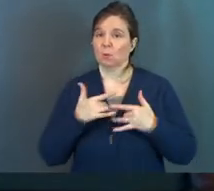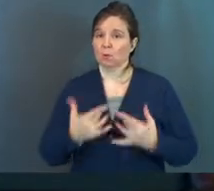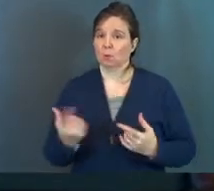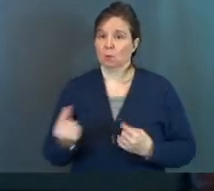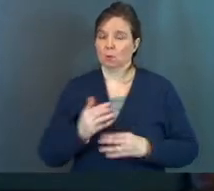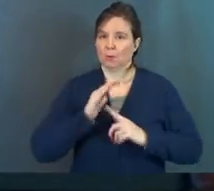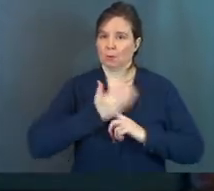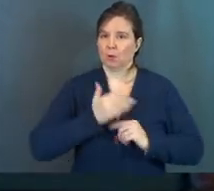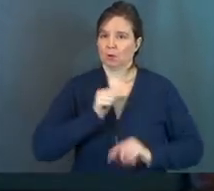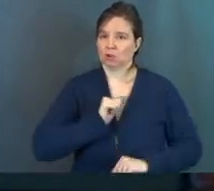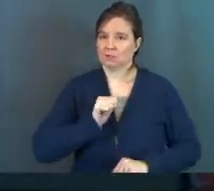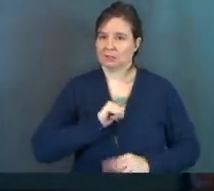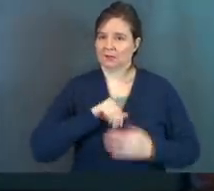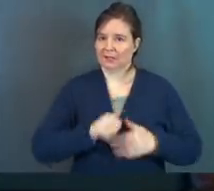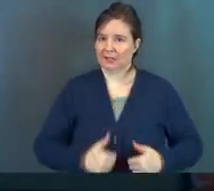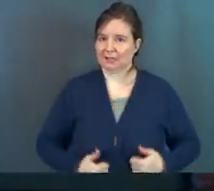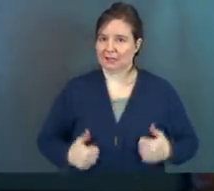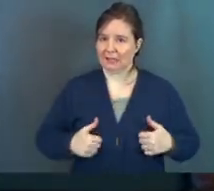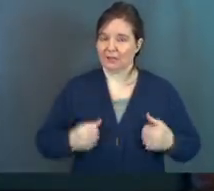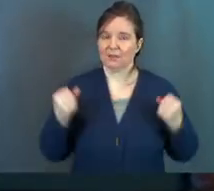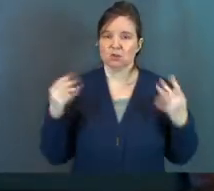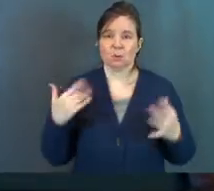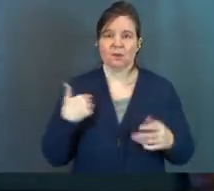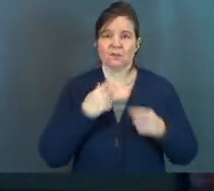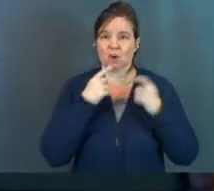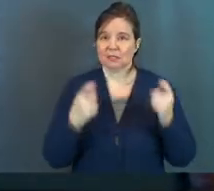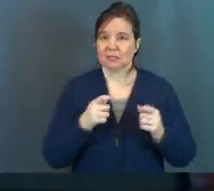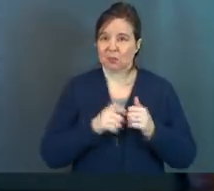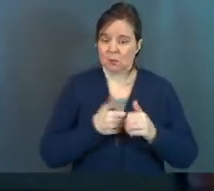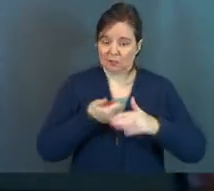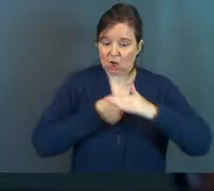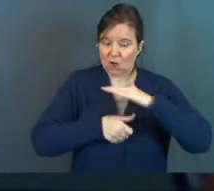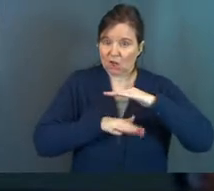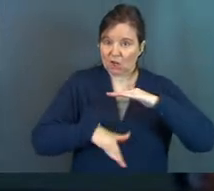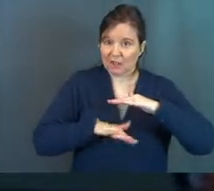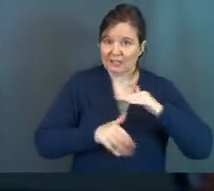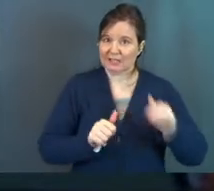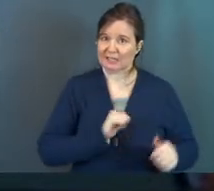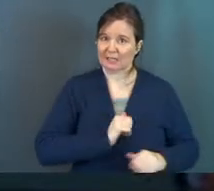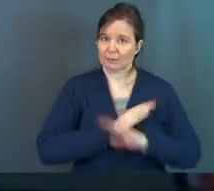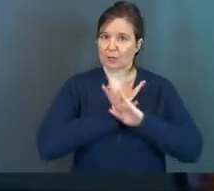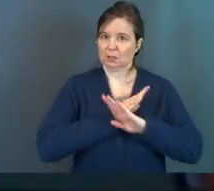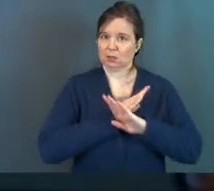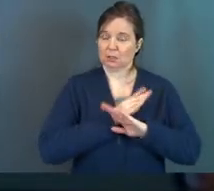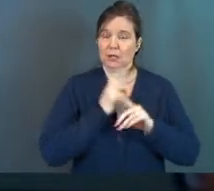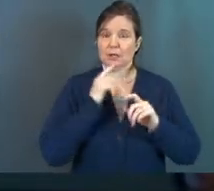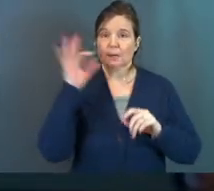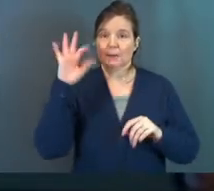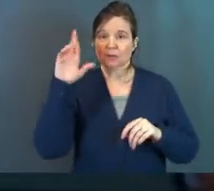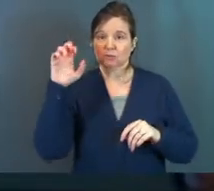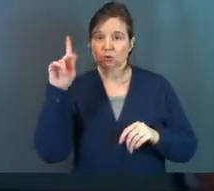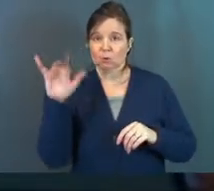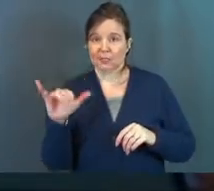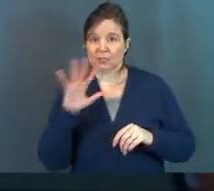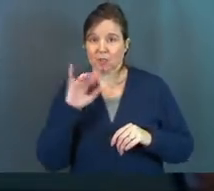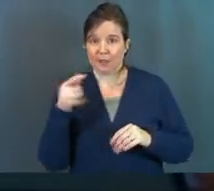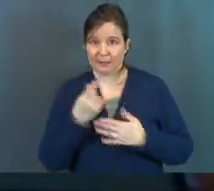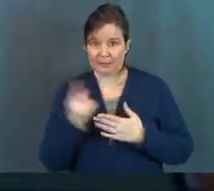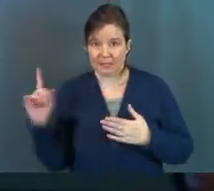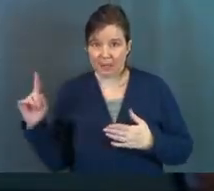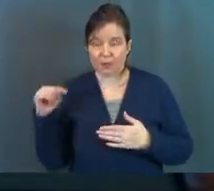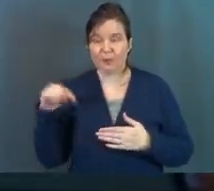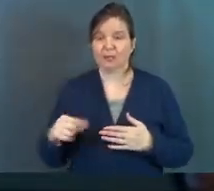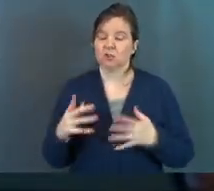we do is we protect ourselves in this life. And so many of our sins, what's underneath it is self-protection. Pastor Ricky talked about this last week.